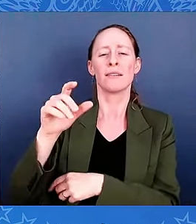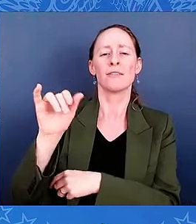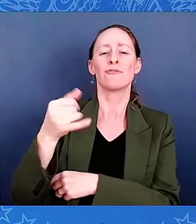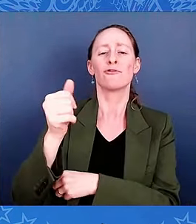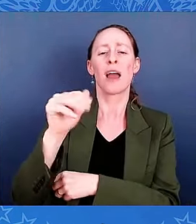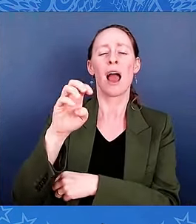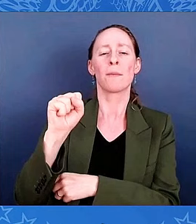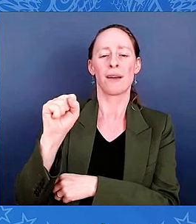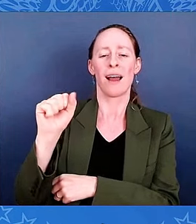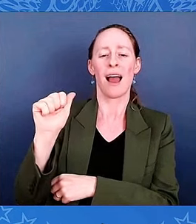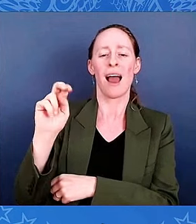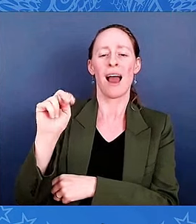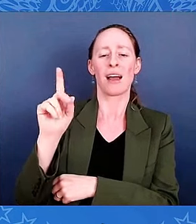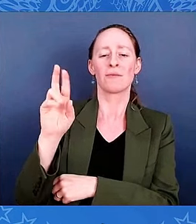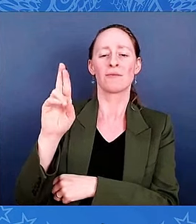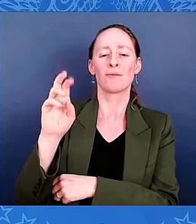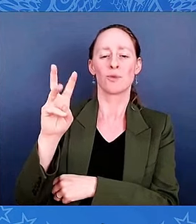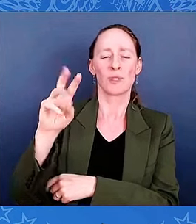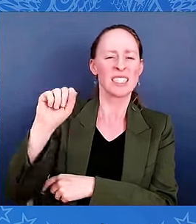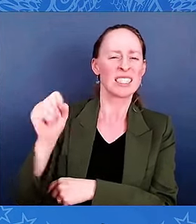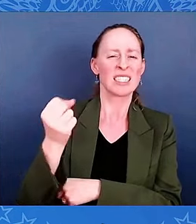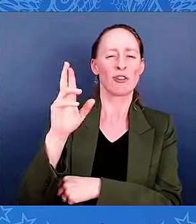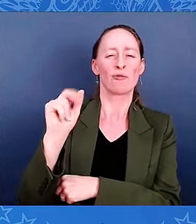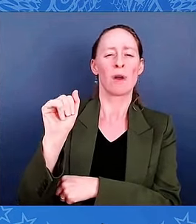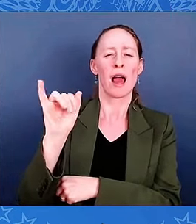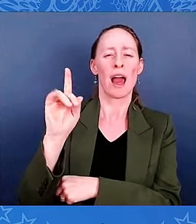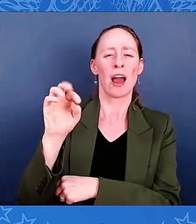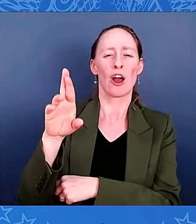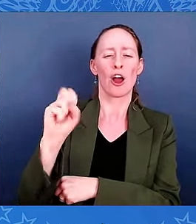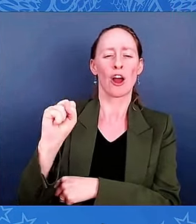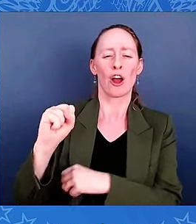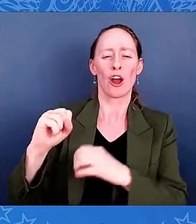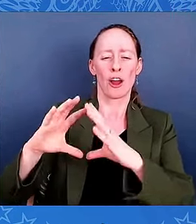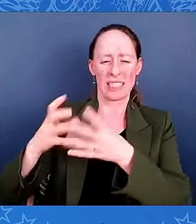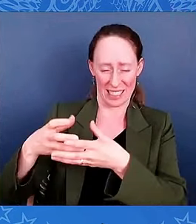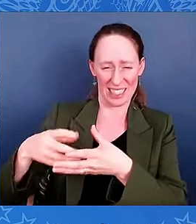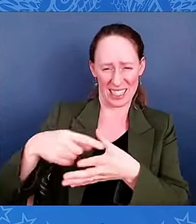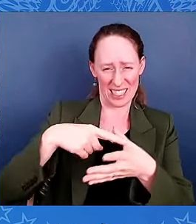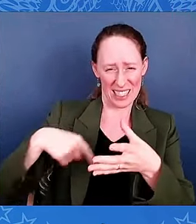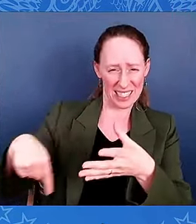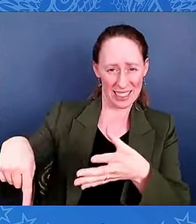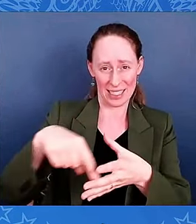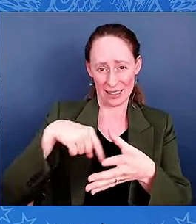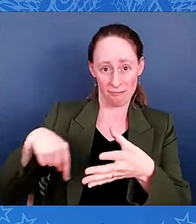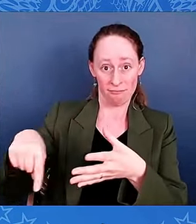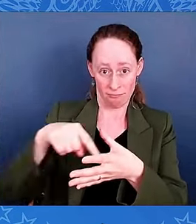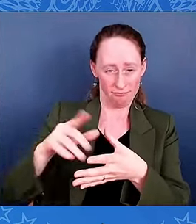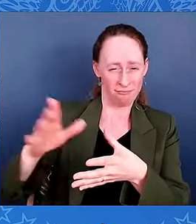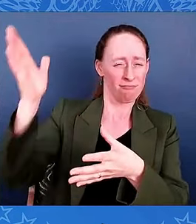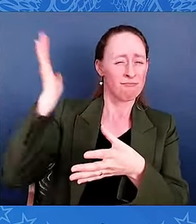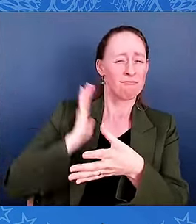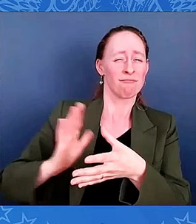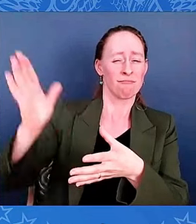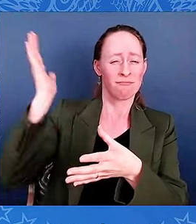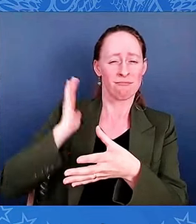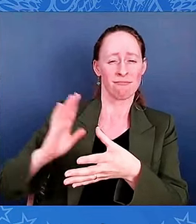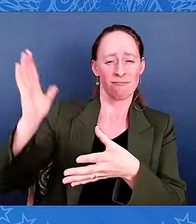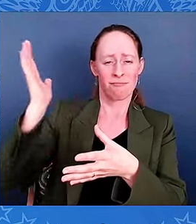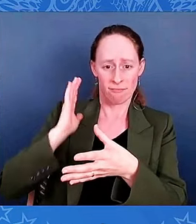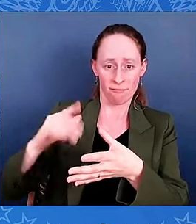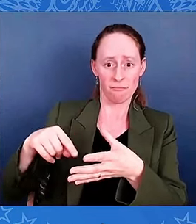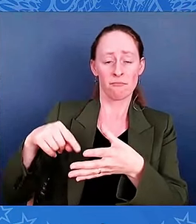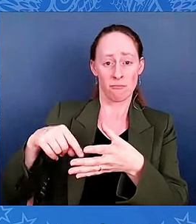Civil War. Every soldier who joined that mission was awarded the Medal of Honor, except for two.